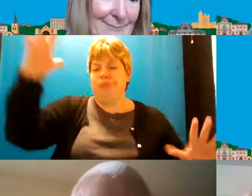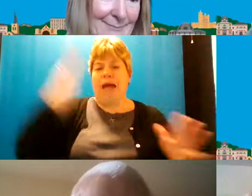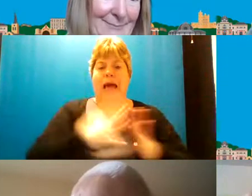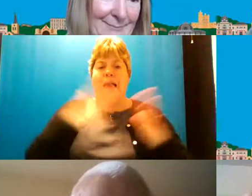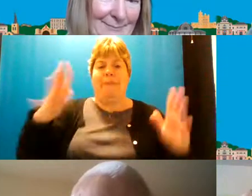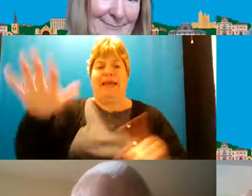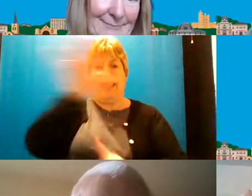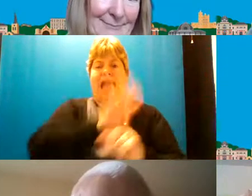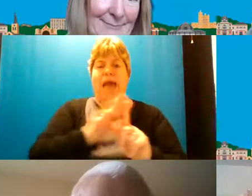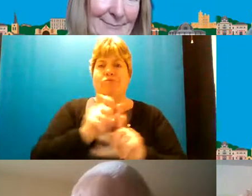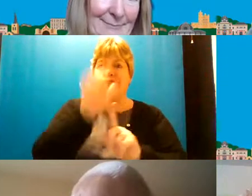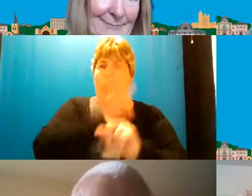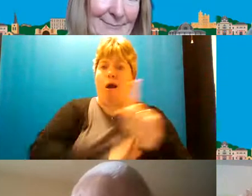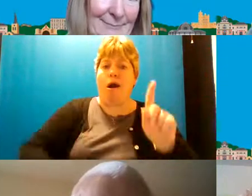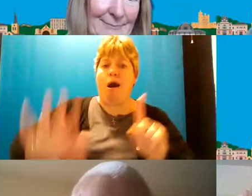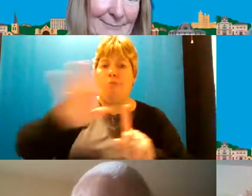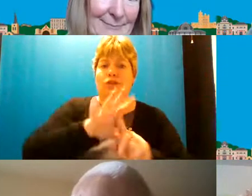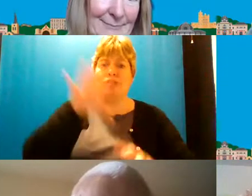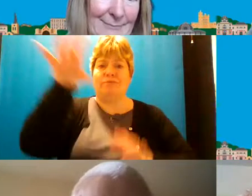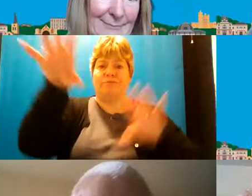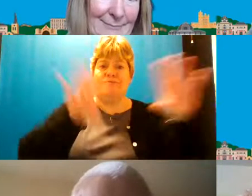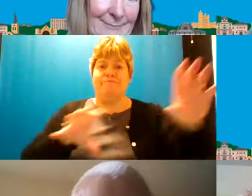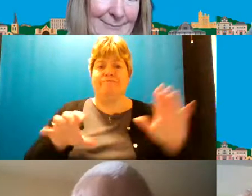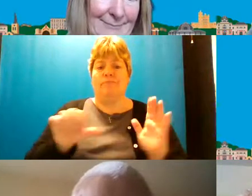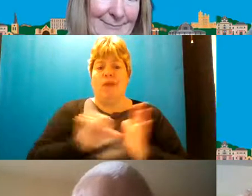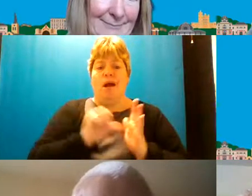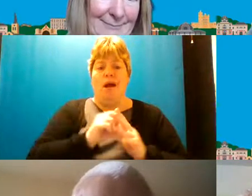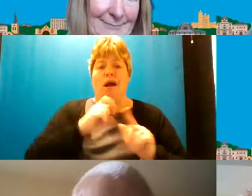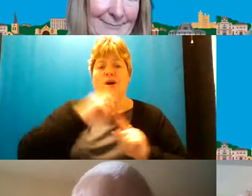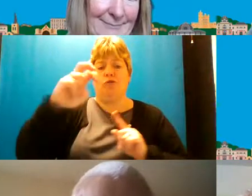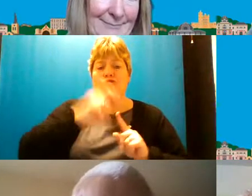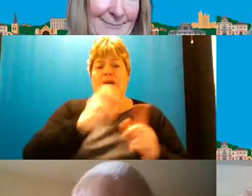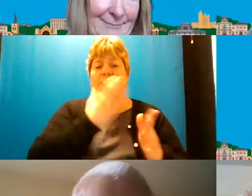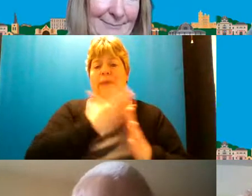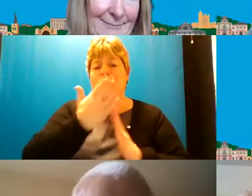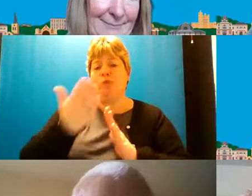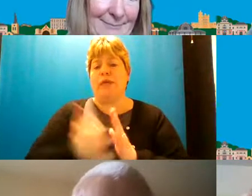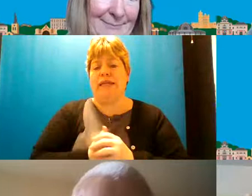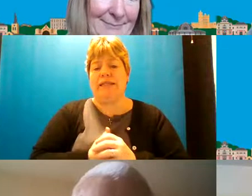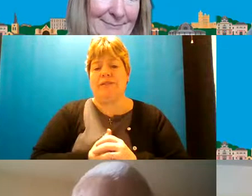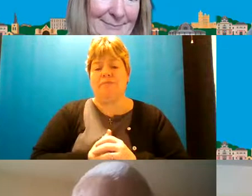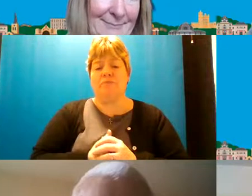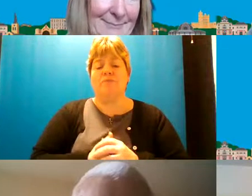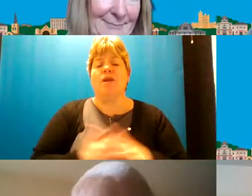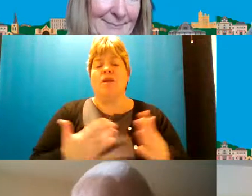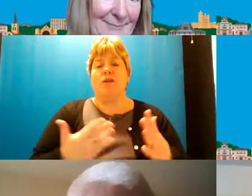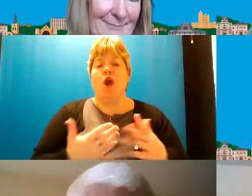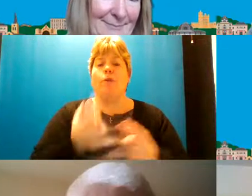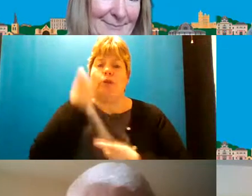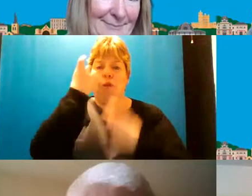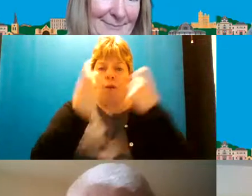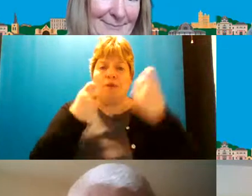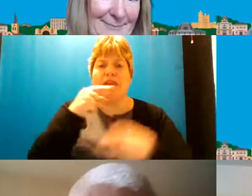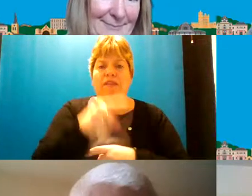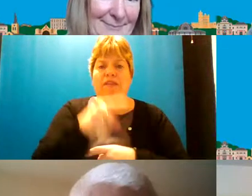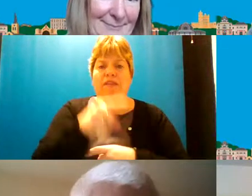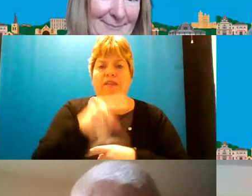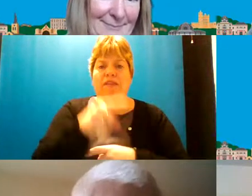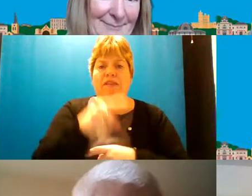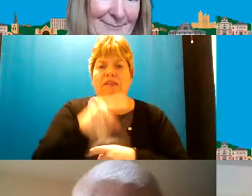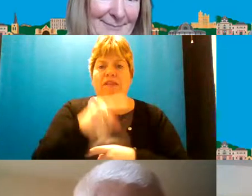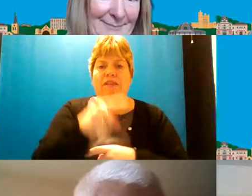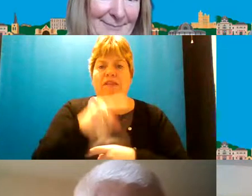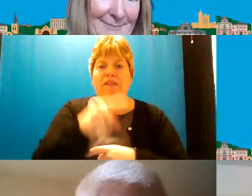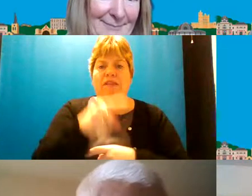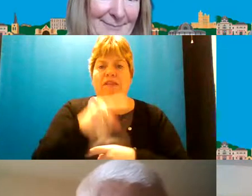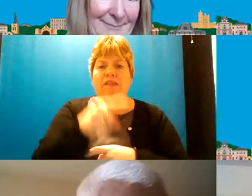derbyshire um which is hard to travel in between so we do consider that when we are working with people to try